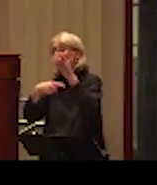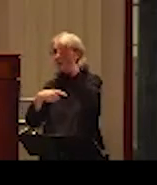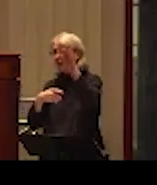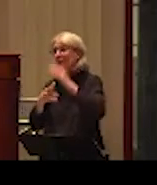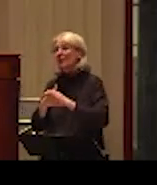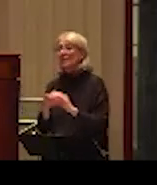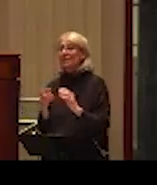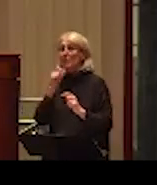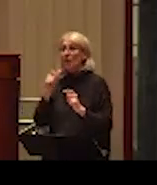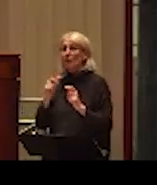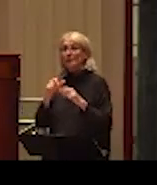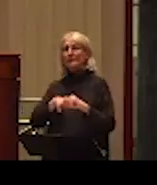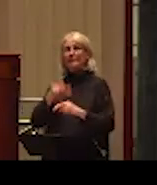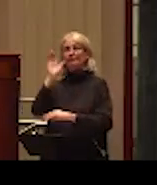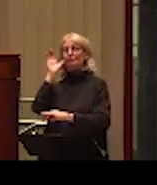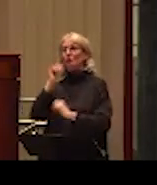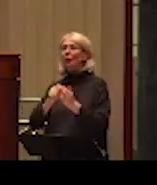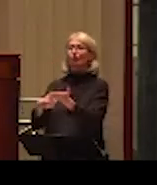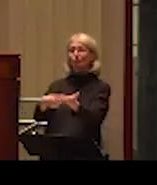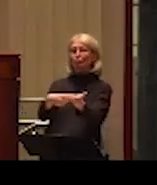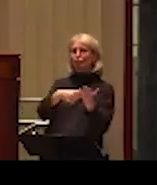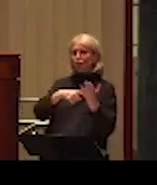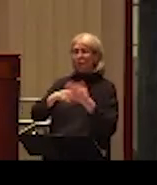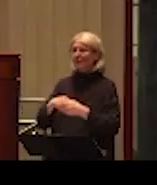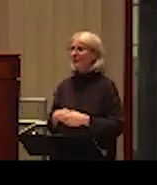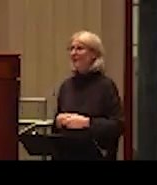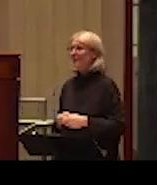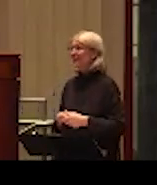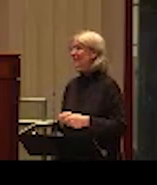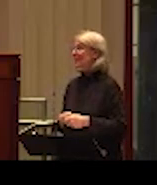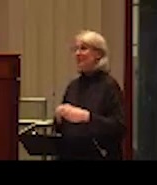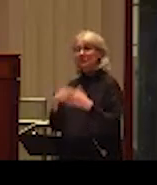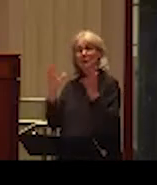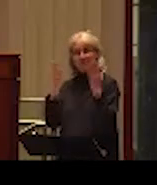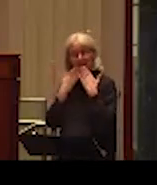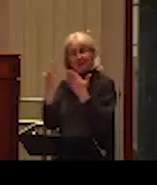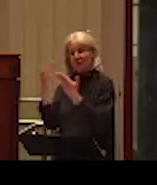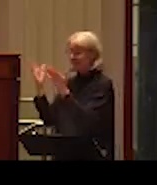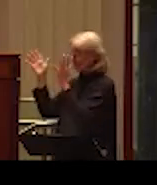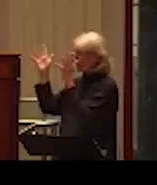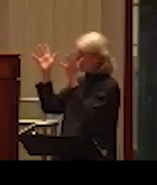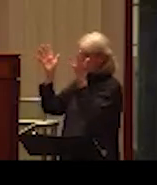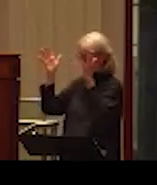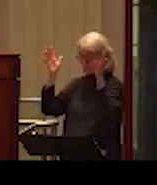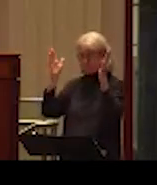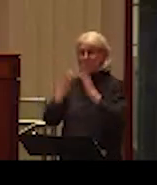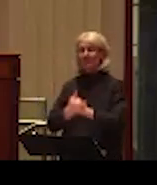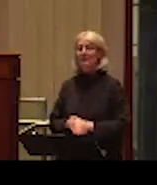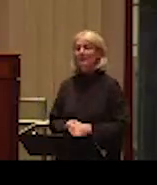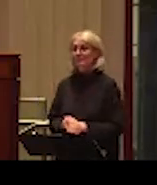more informal way. So thanks very much and join me in showing our thanks to the speakers. Thank you.